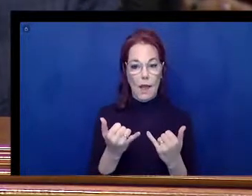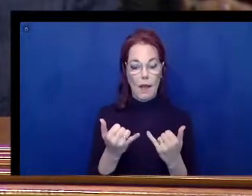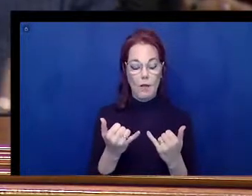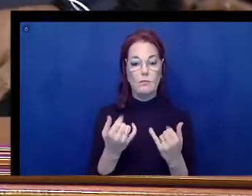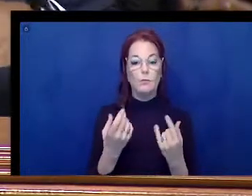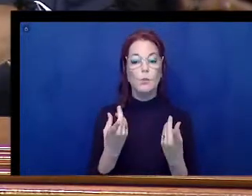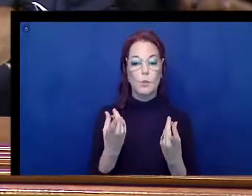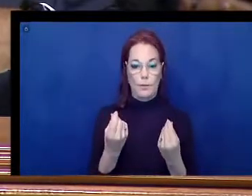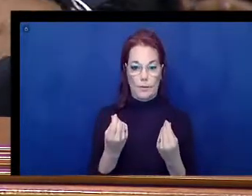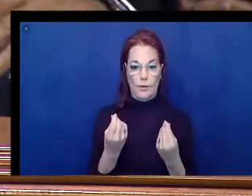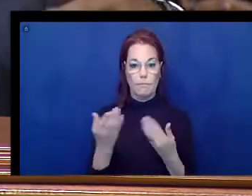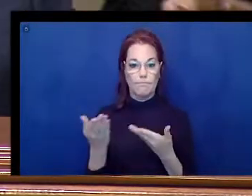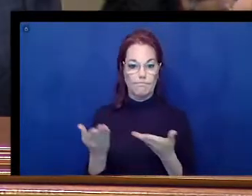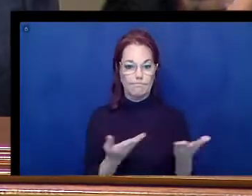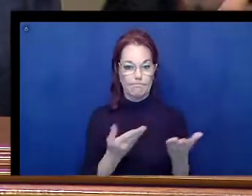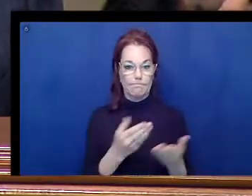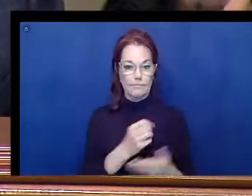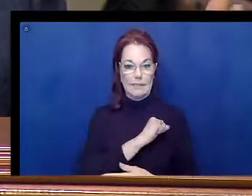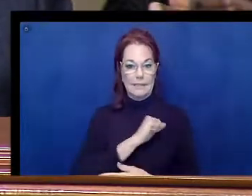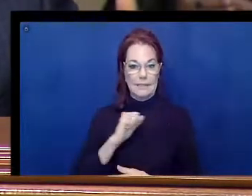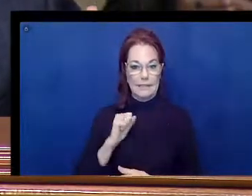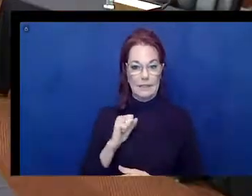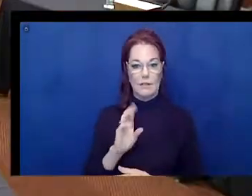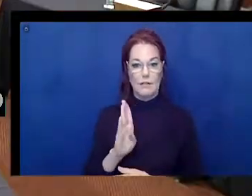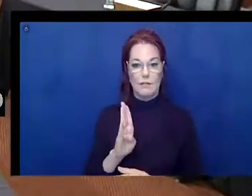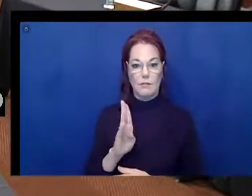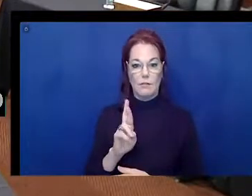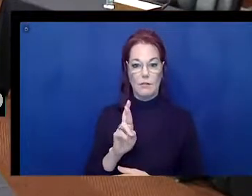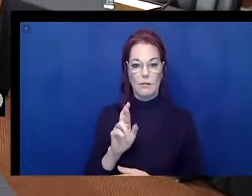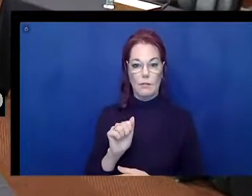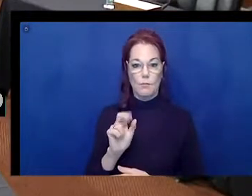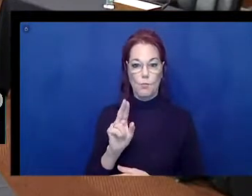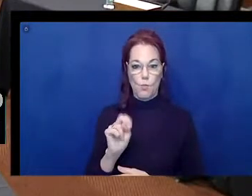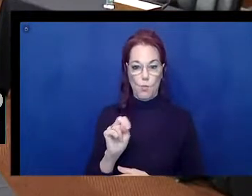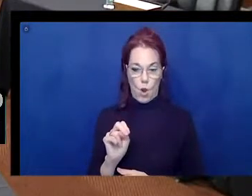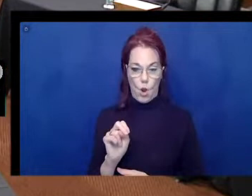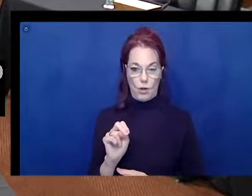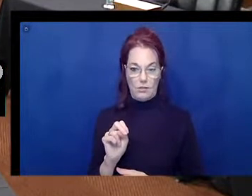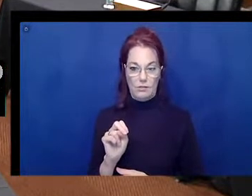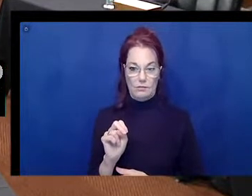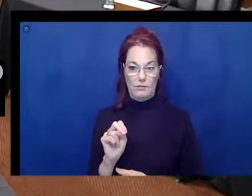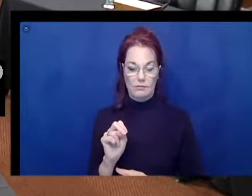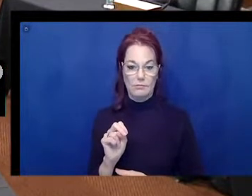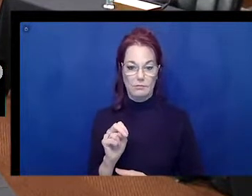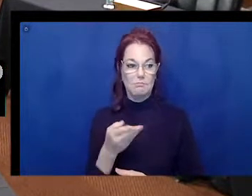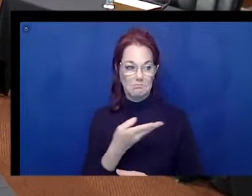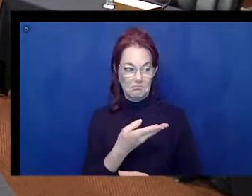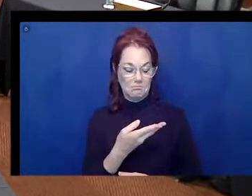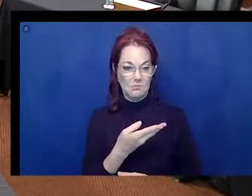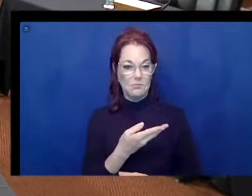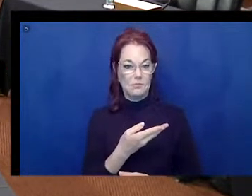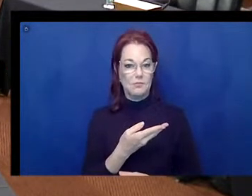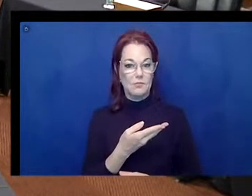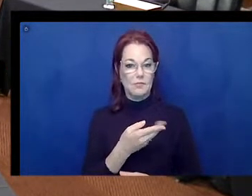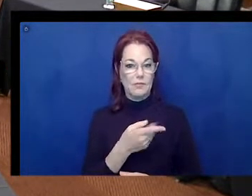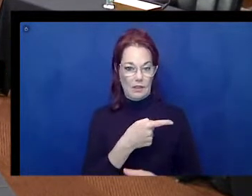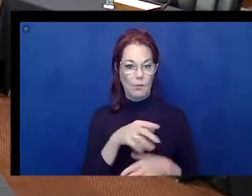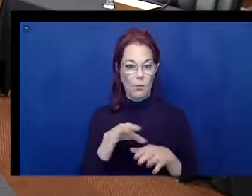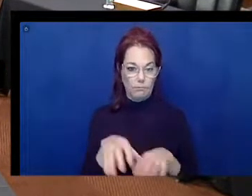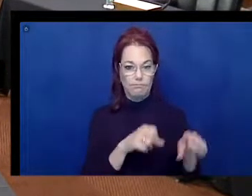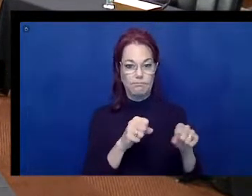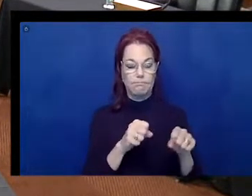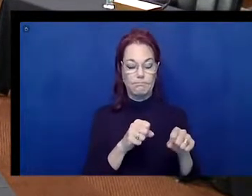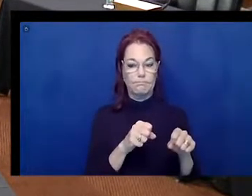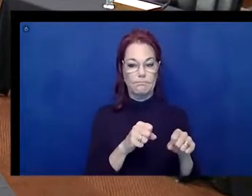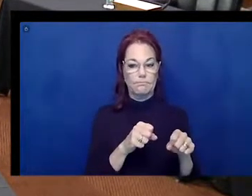defer to Senator Braun. Since you and I both were going to focus on the telehealth environment, Senator Braun will give you the balance of my